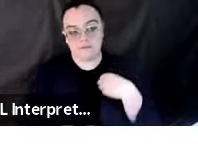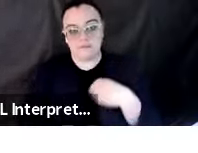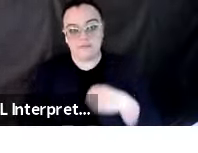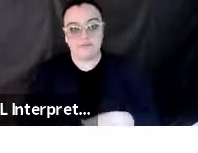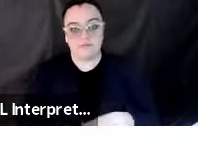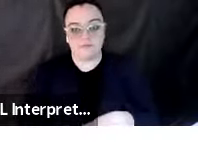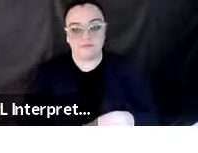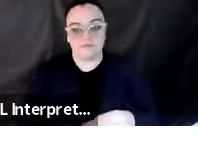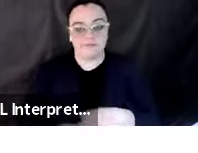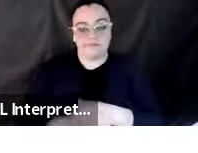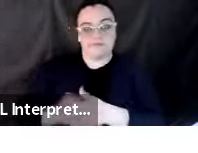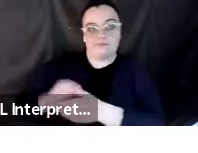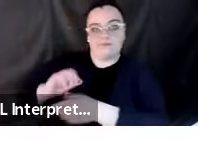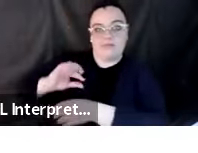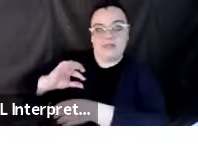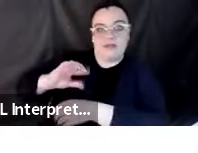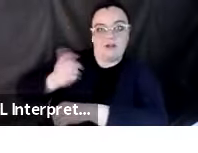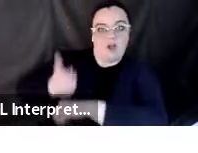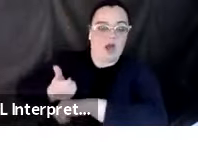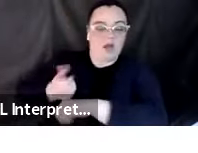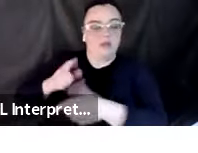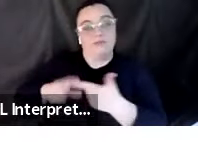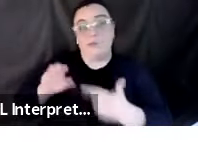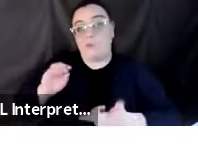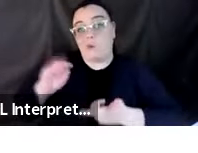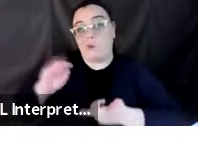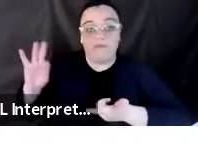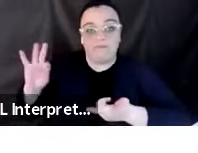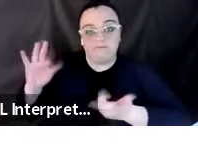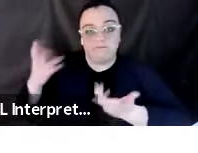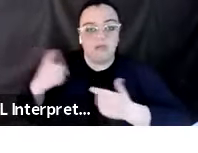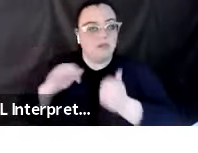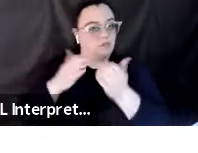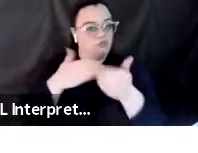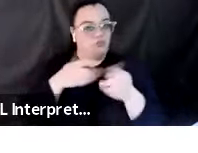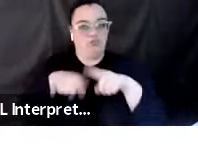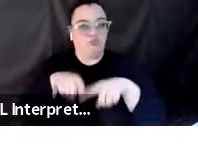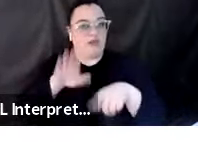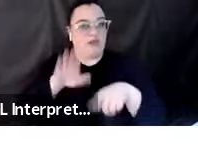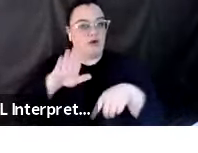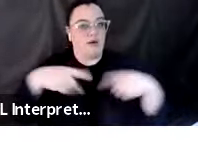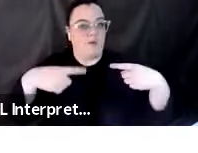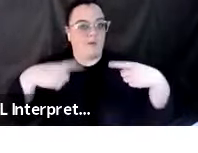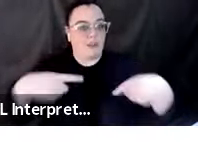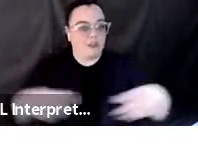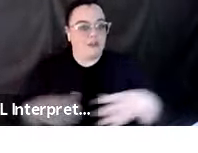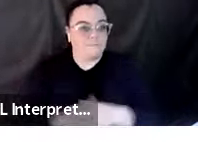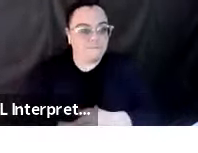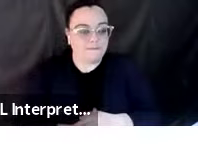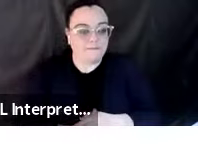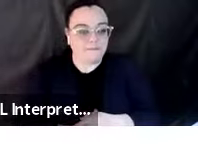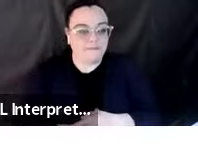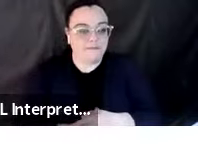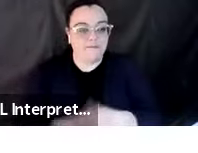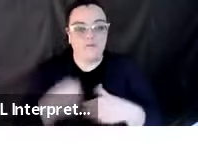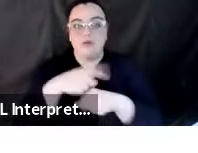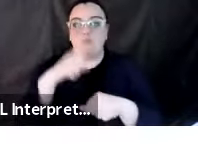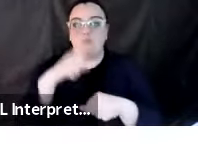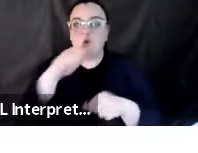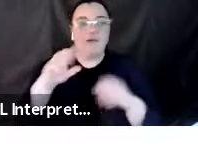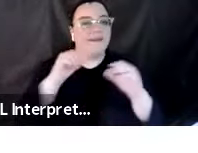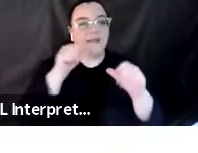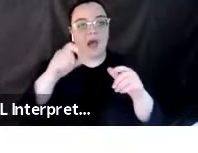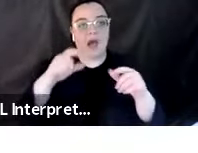Set the lock or just it may even be a break or it may be even turning off the power chair so that it won't roll around during the